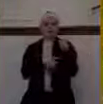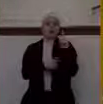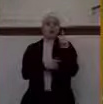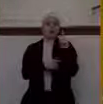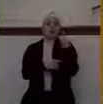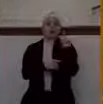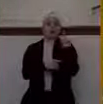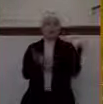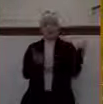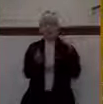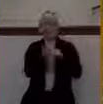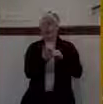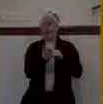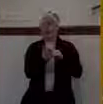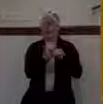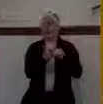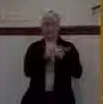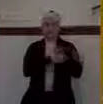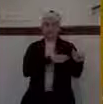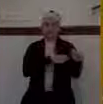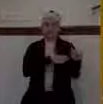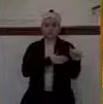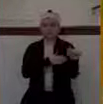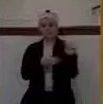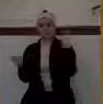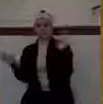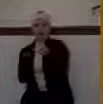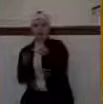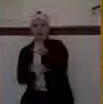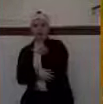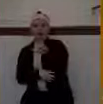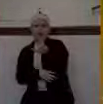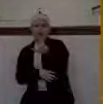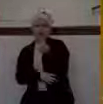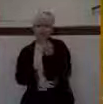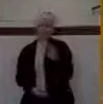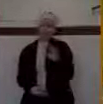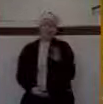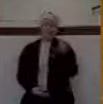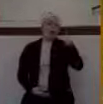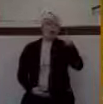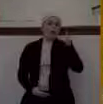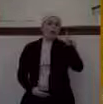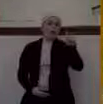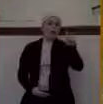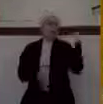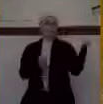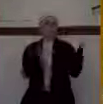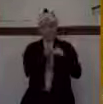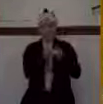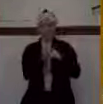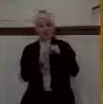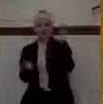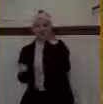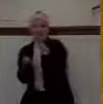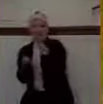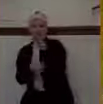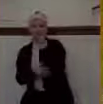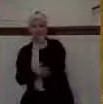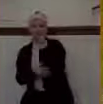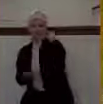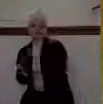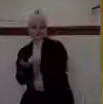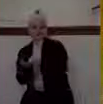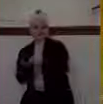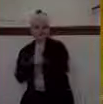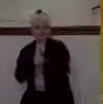The smaller shields were worth about $30,000. So if you do the math, you know how much he got away with when he took the shields out of the temple.